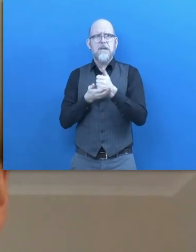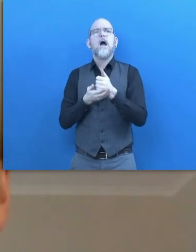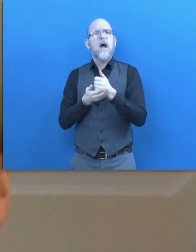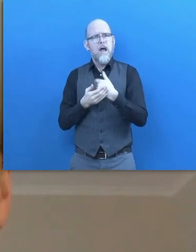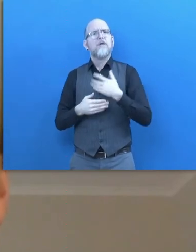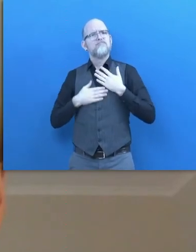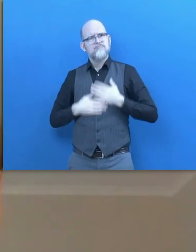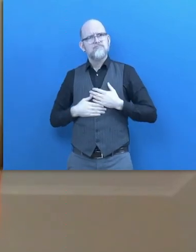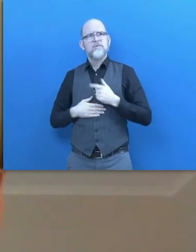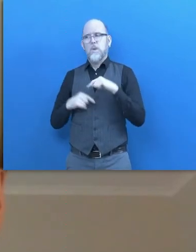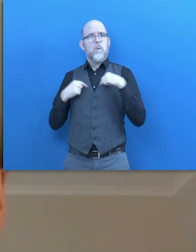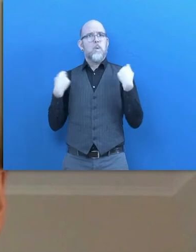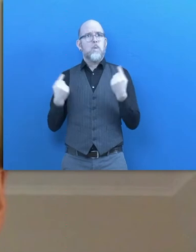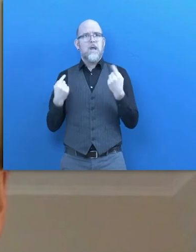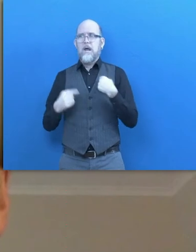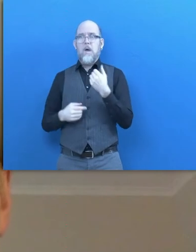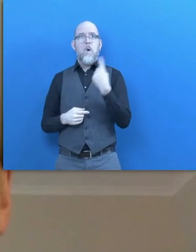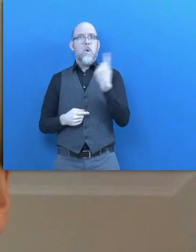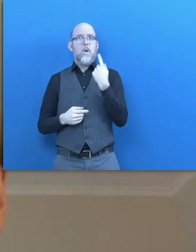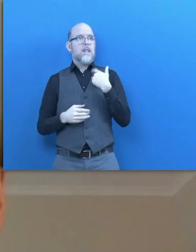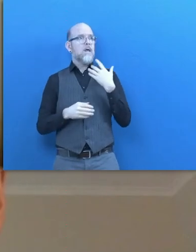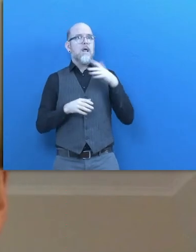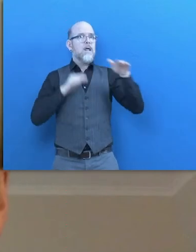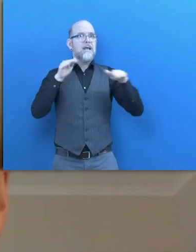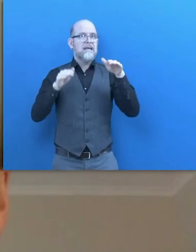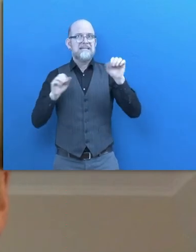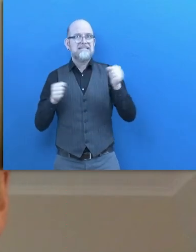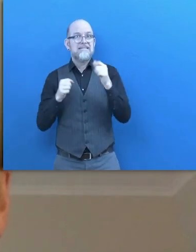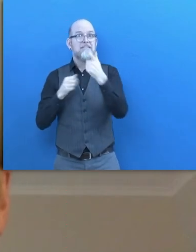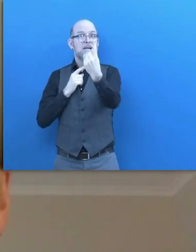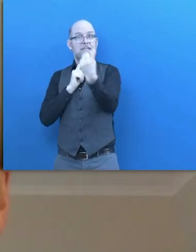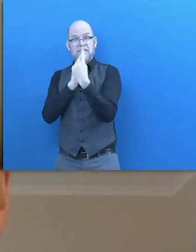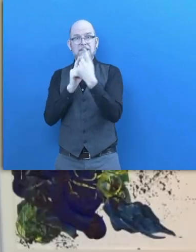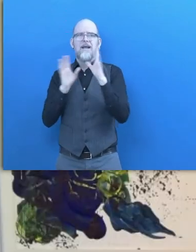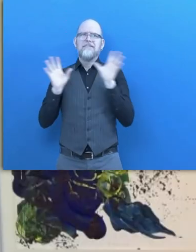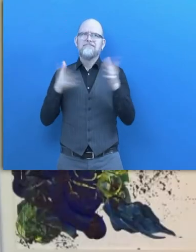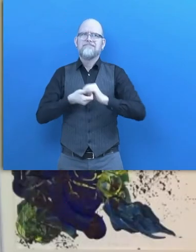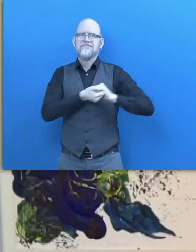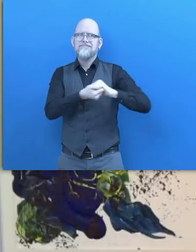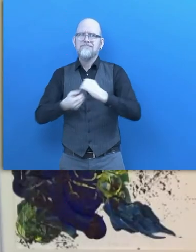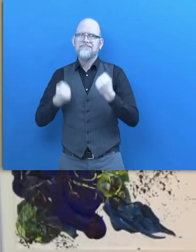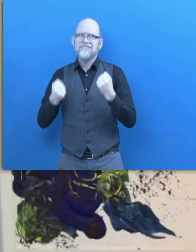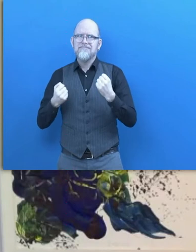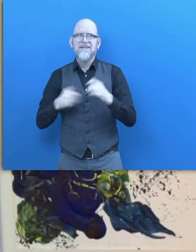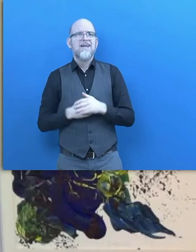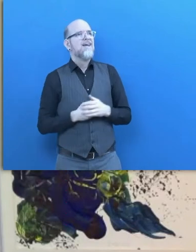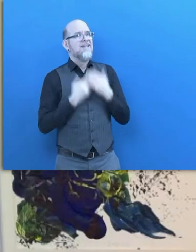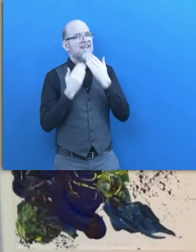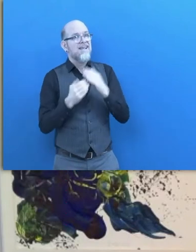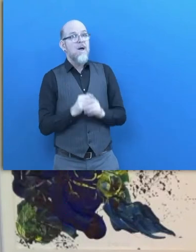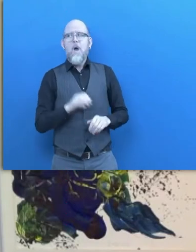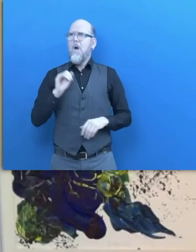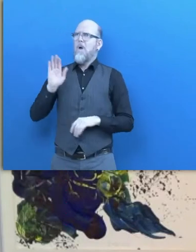we cannot do it alone. We will need the help of many, many people to get this done. Thank you. Beautiful. Thank you, Joachim,